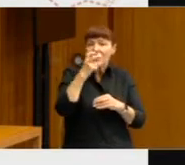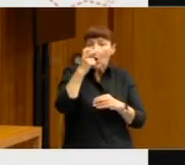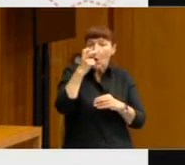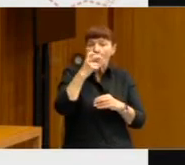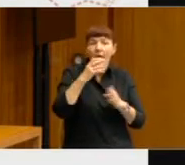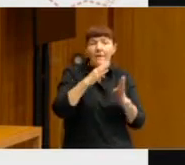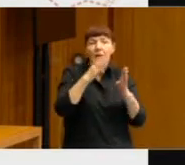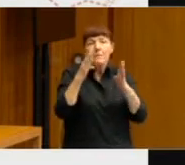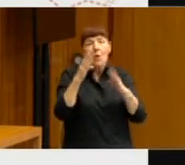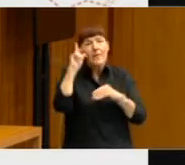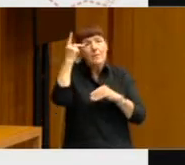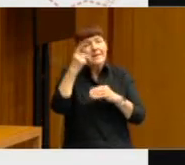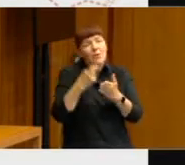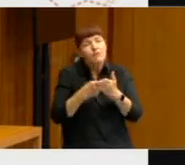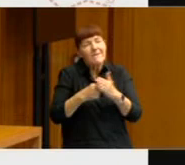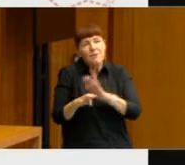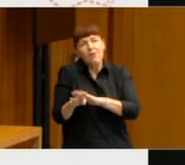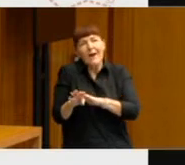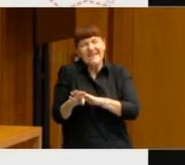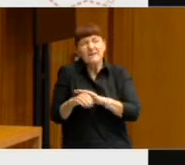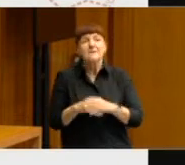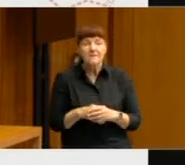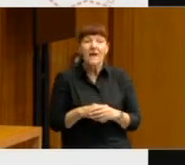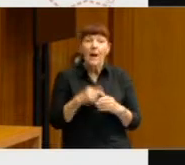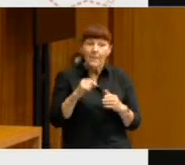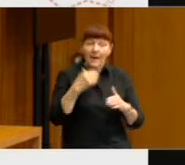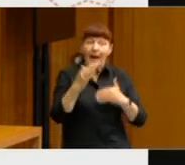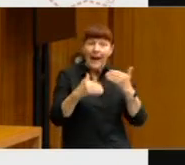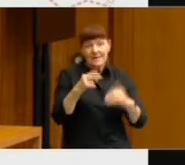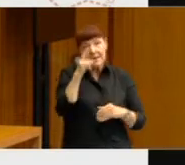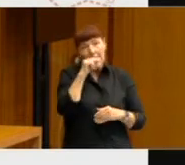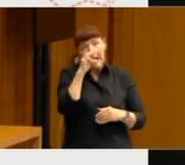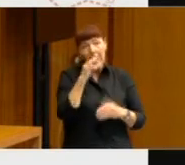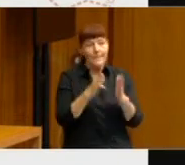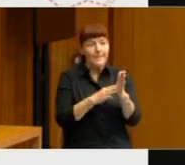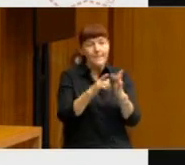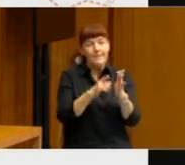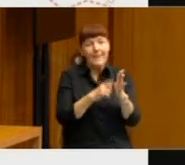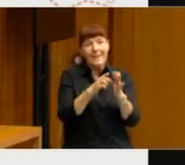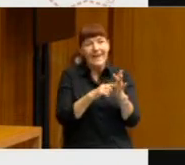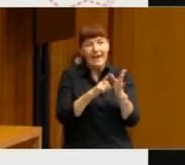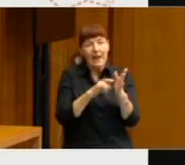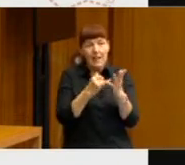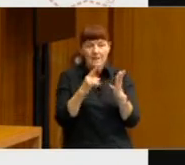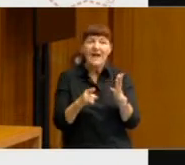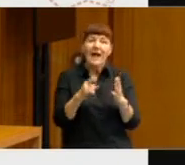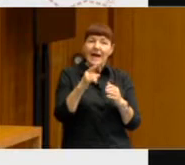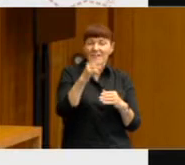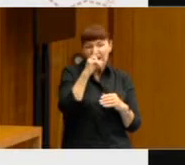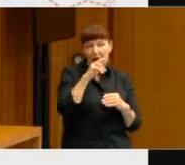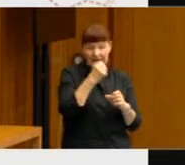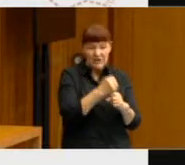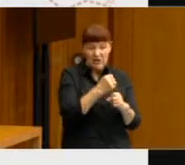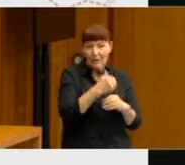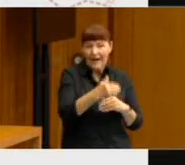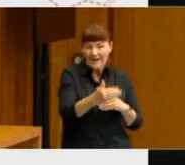in their political preferences. Although as millennials and Generation Z are further to the left to begin